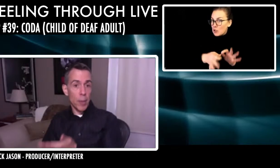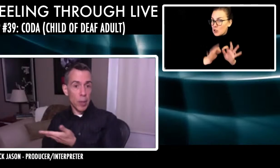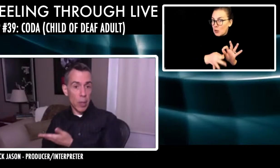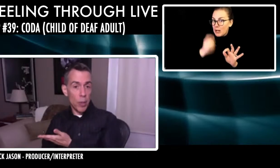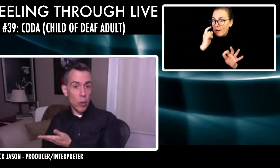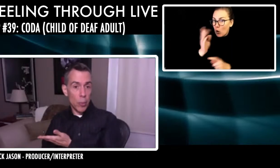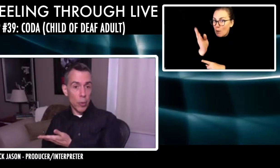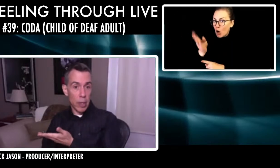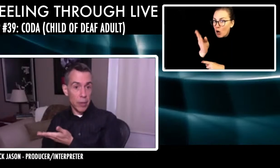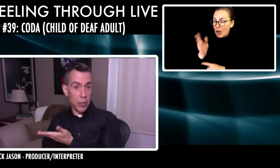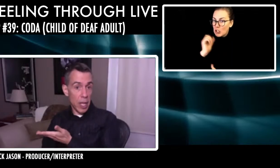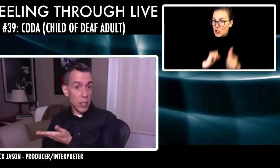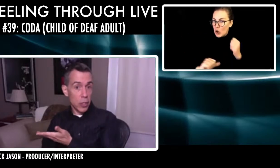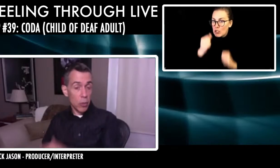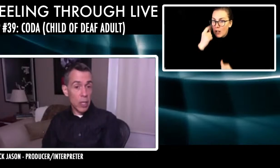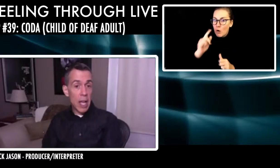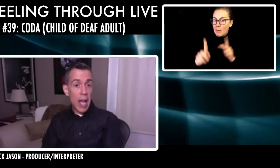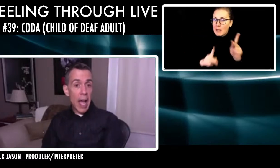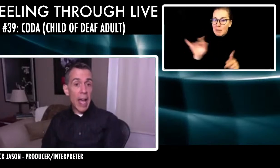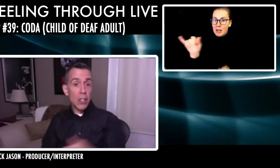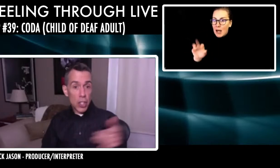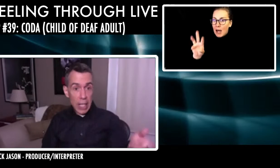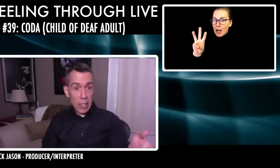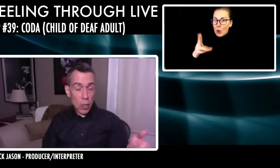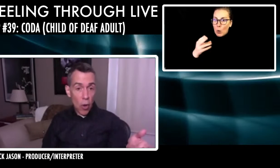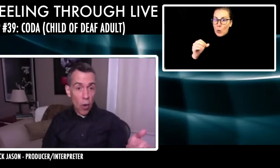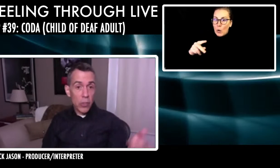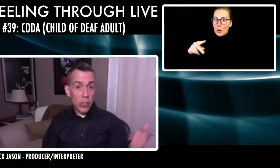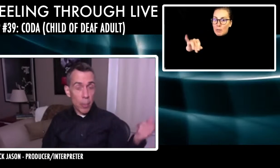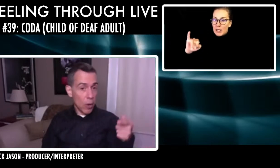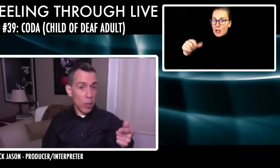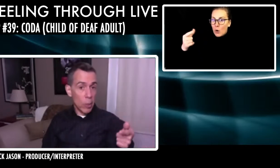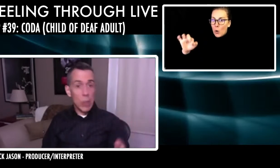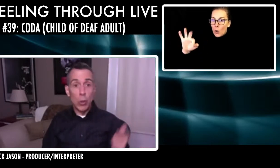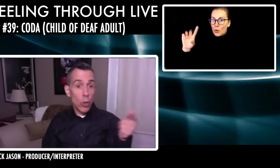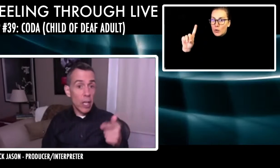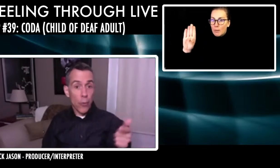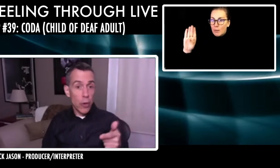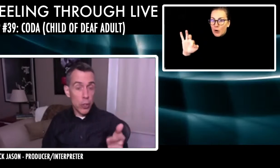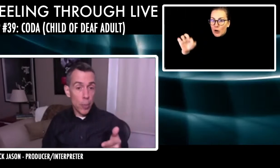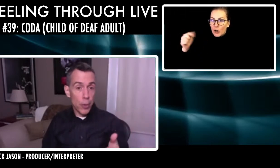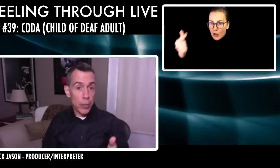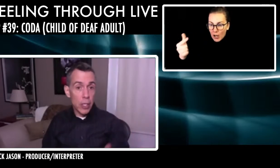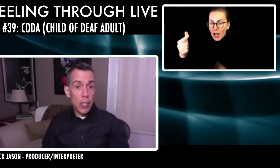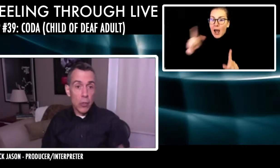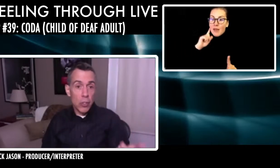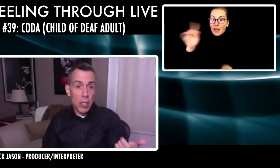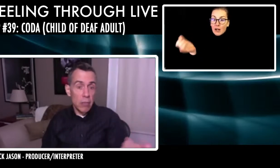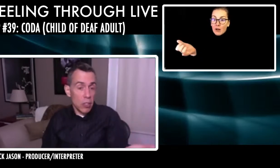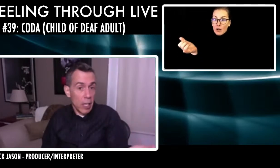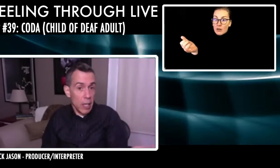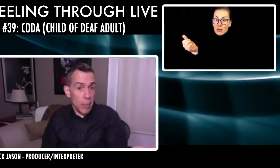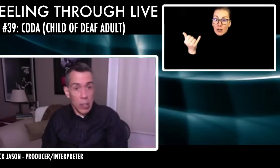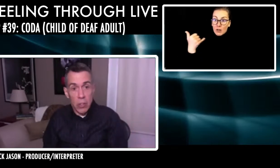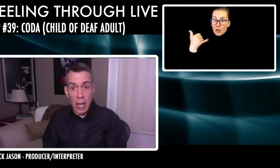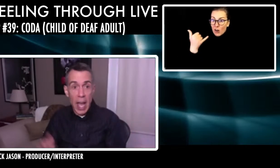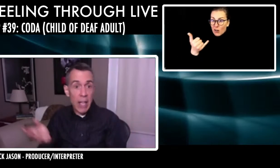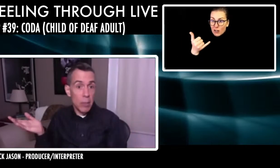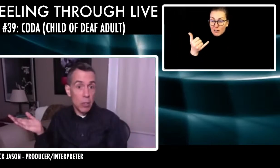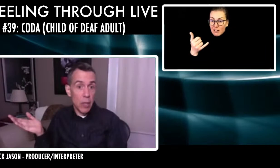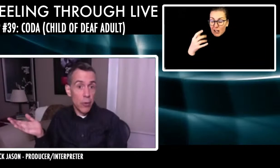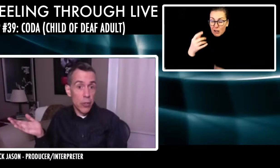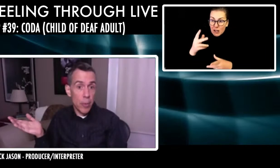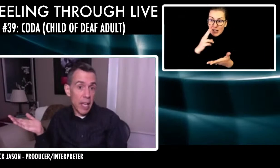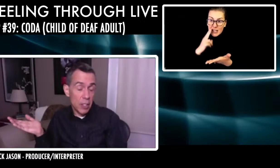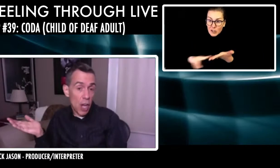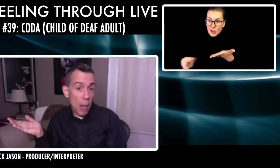and for people like Whoopi Goldberg on their stage shows. And she gets a call. Somebody called them, we're looking for interpreters. So she, just like anybody else said, Hey,